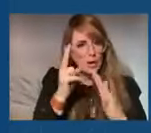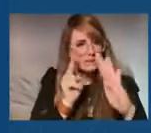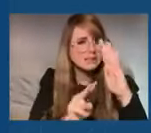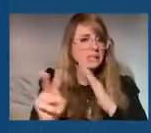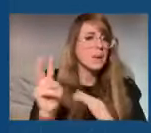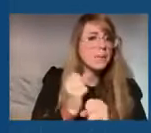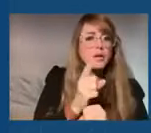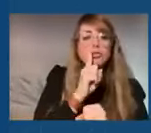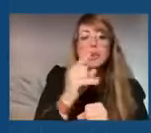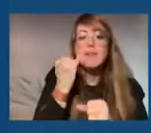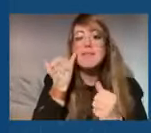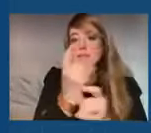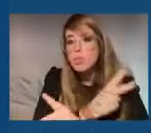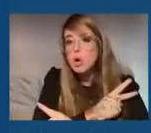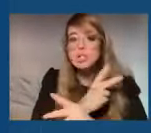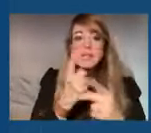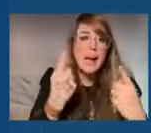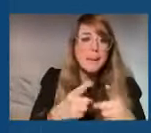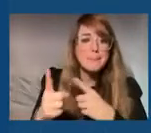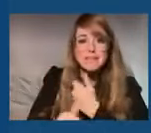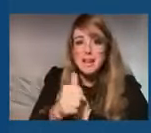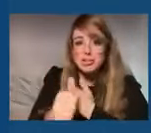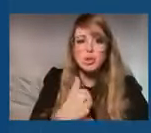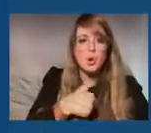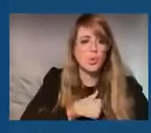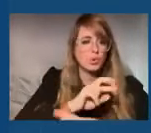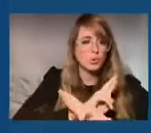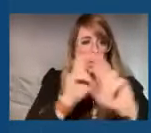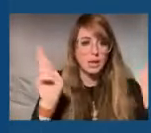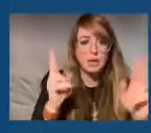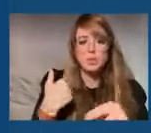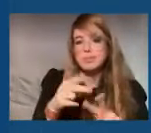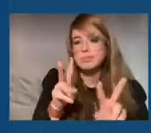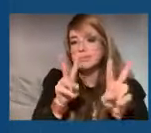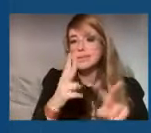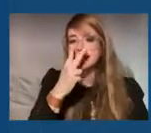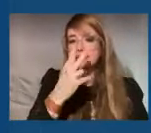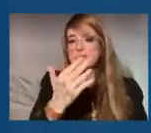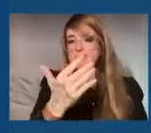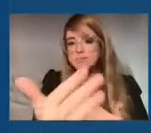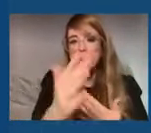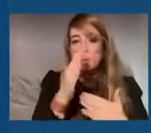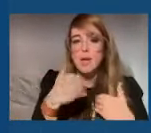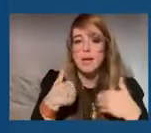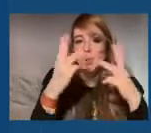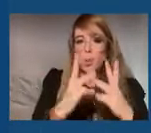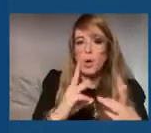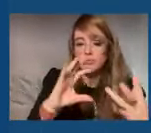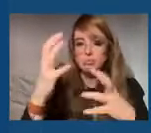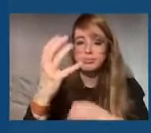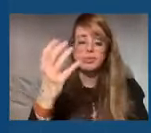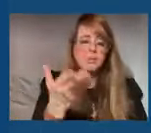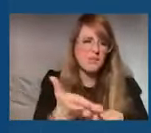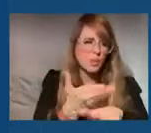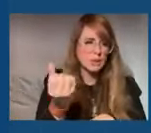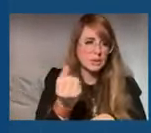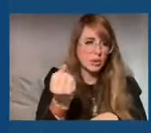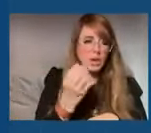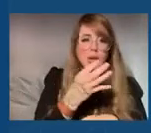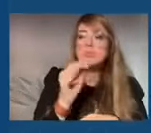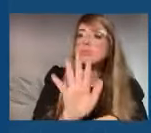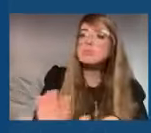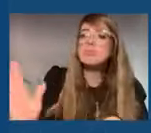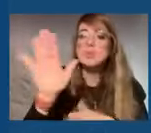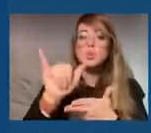we're starting to see snow this afternoon through Saturday. Heaviest will hit this afternoon. you know, different areas of the state will be